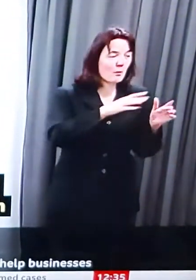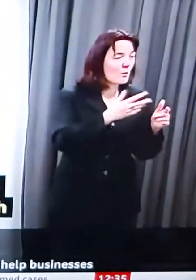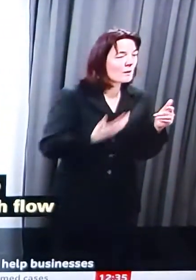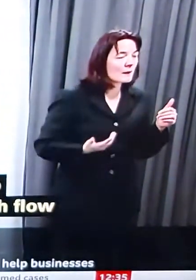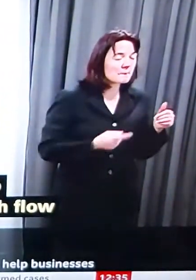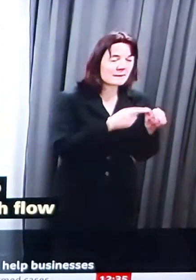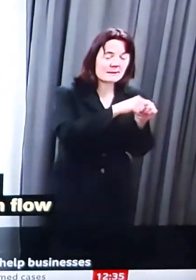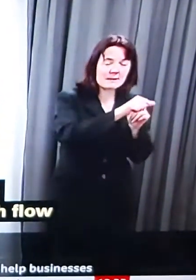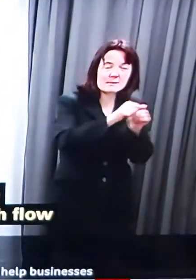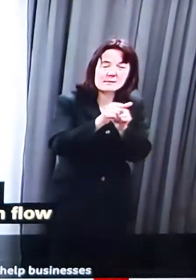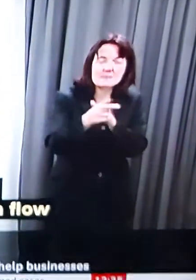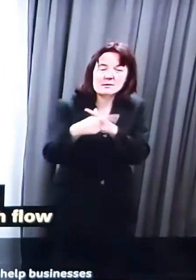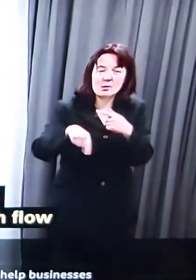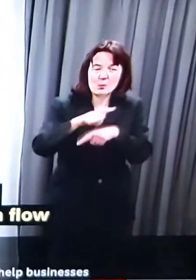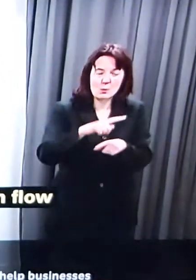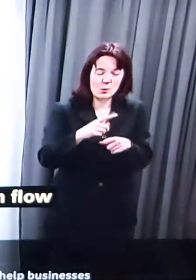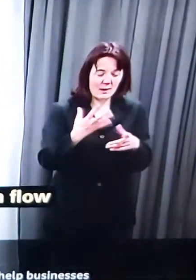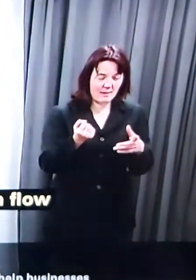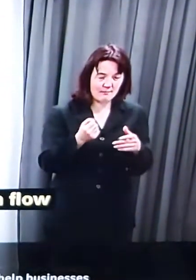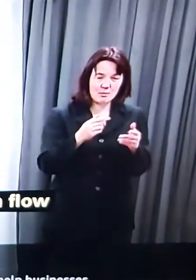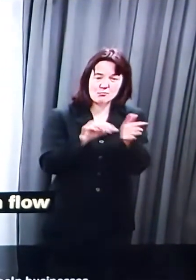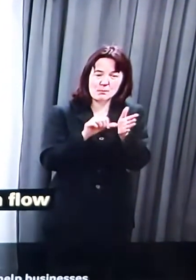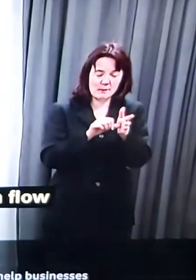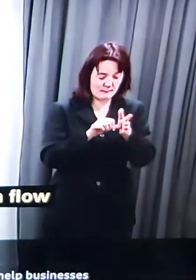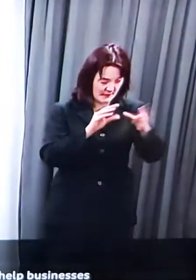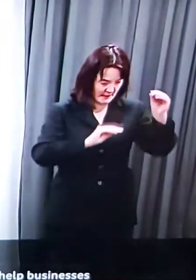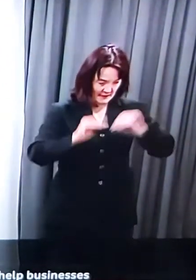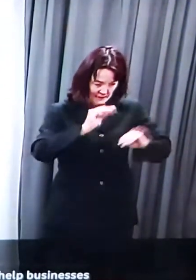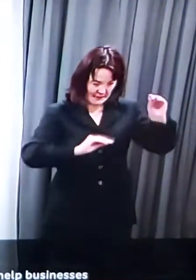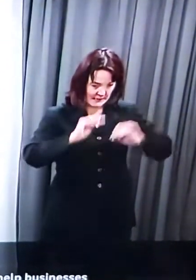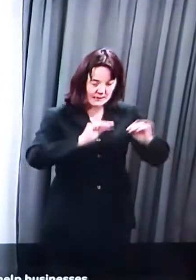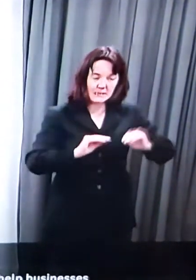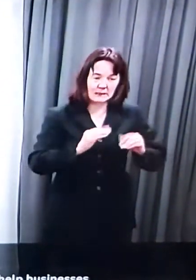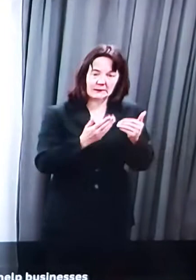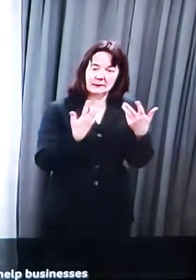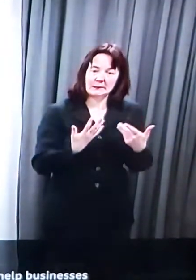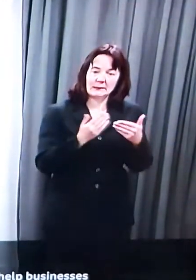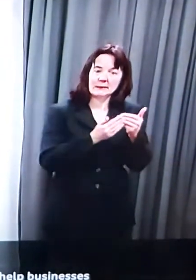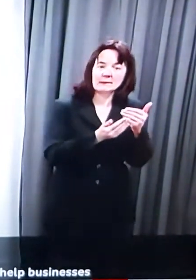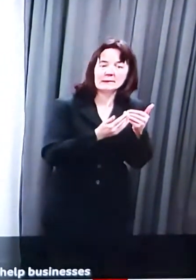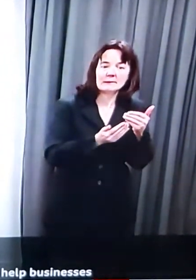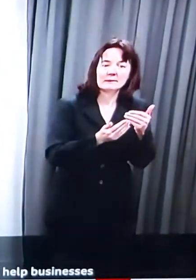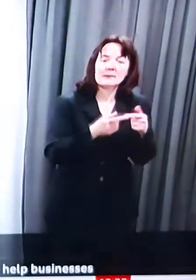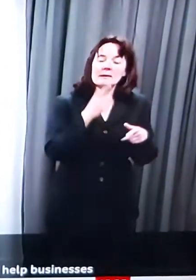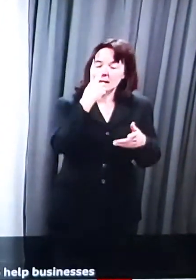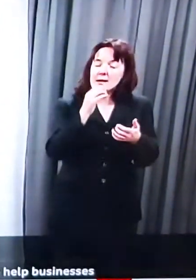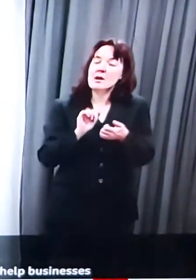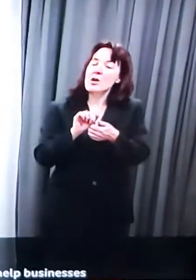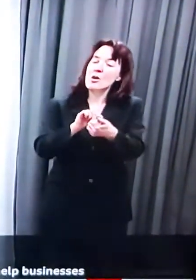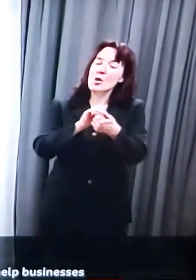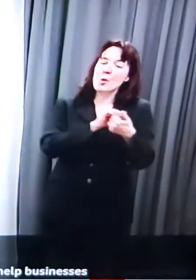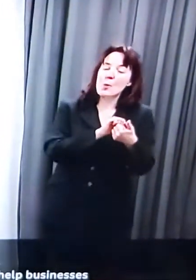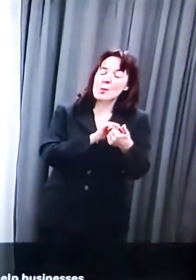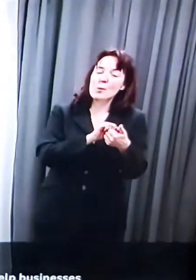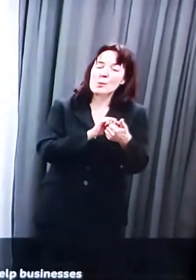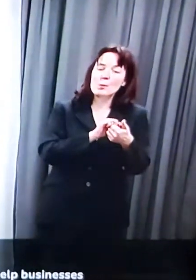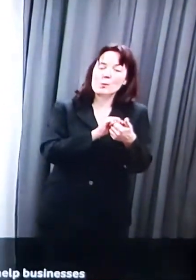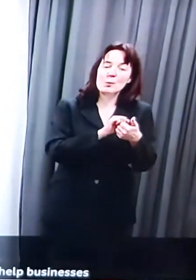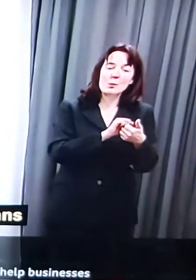as a result of the pandemic. It will provide loans of between £5,000 and